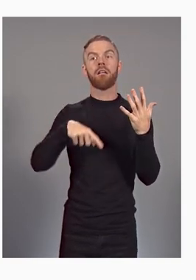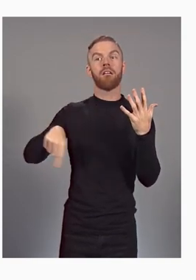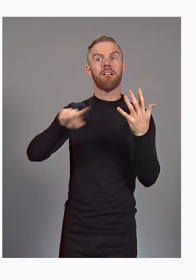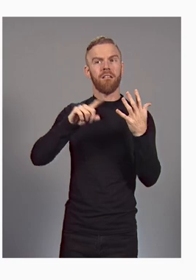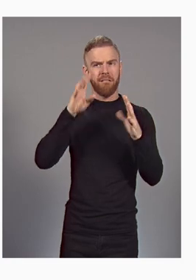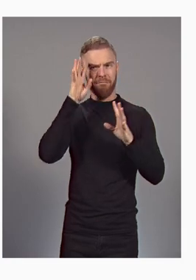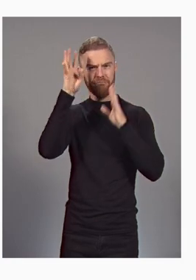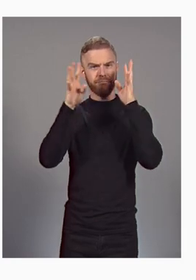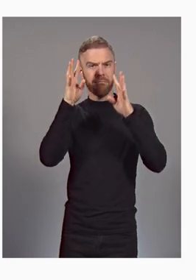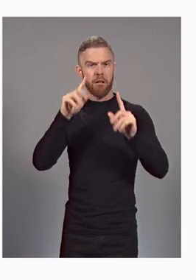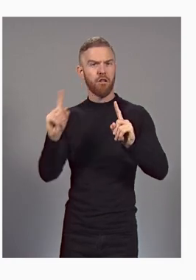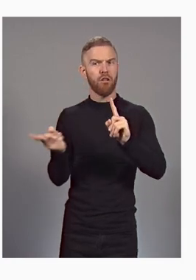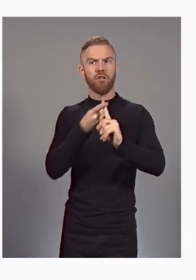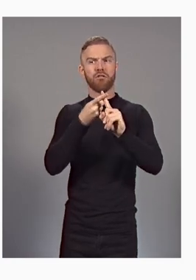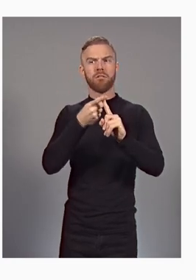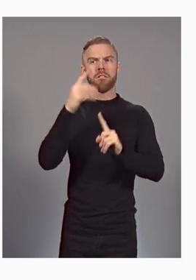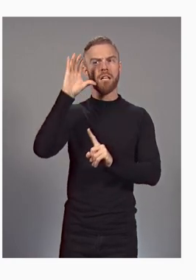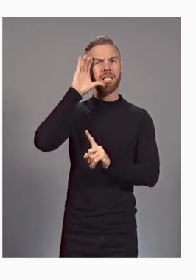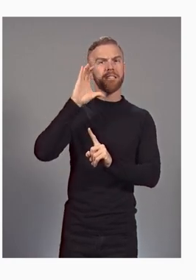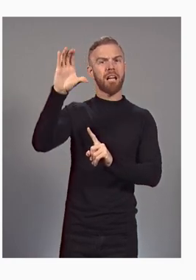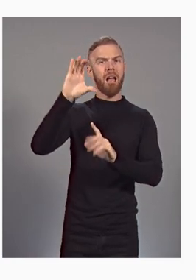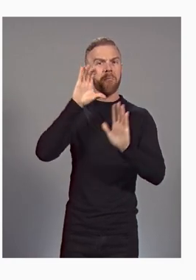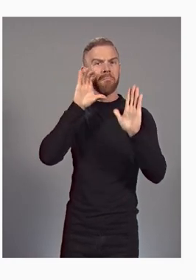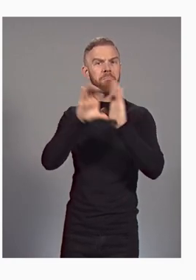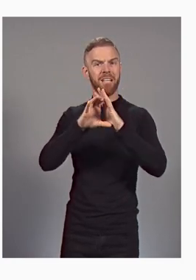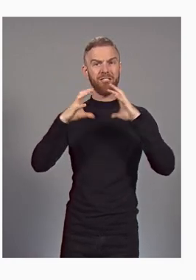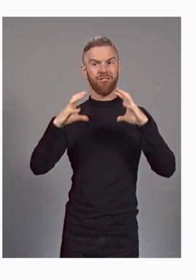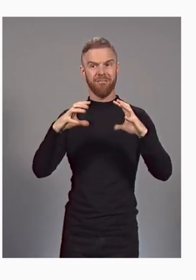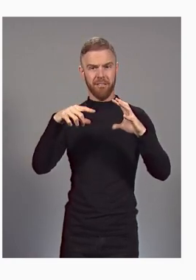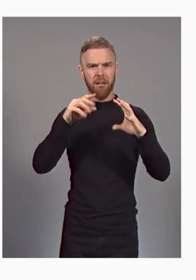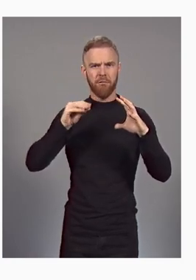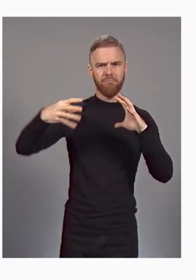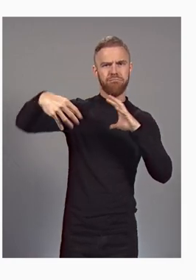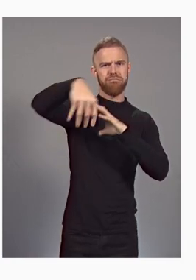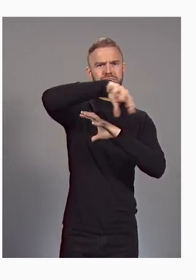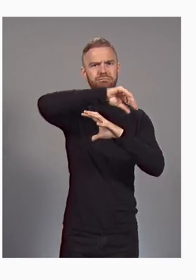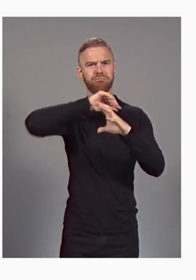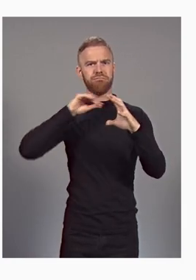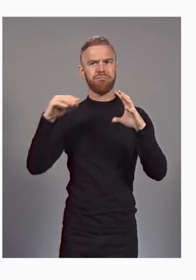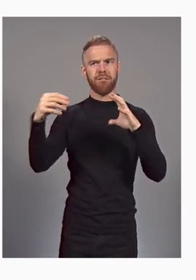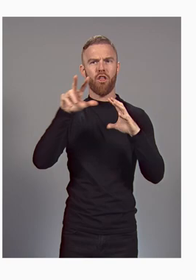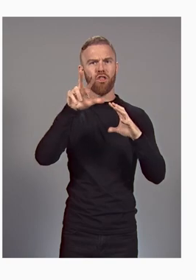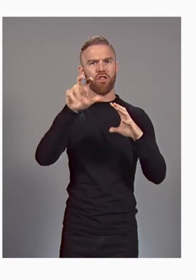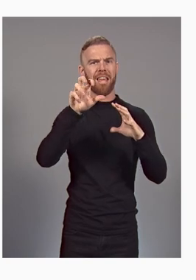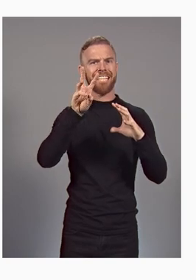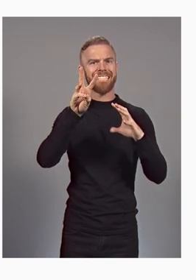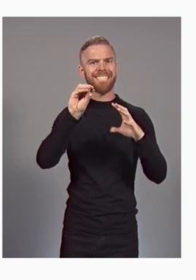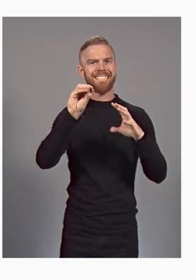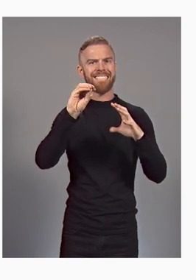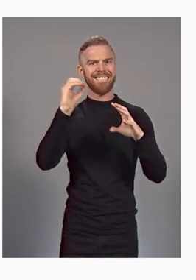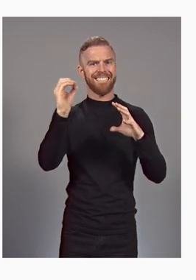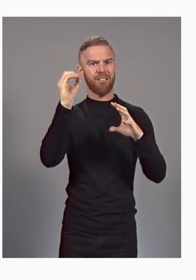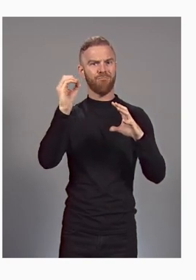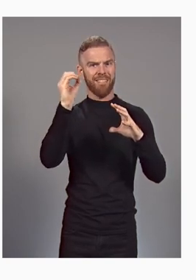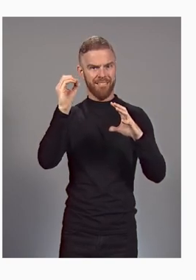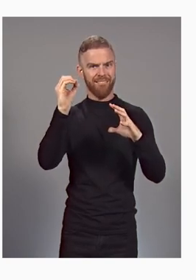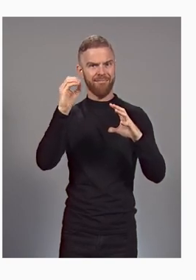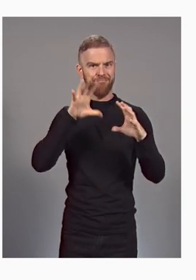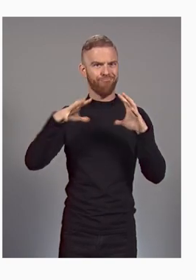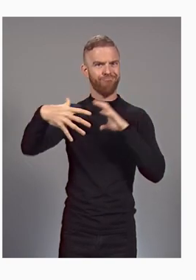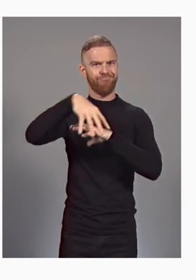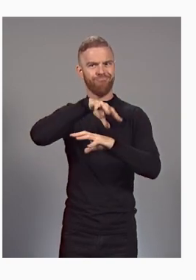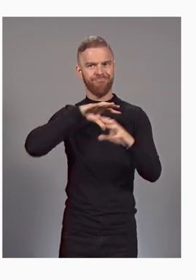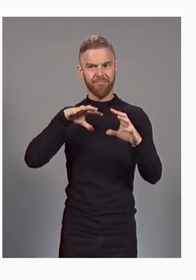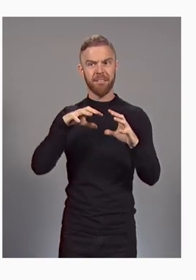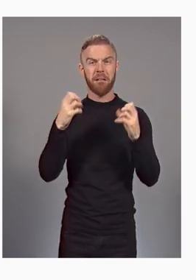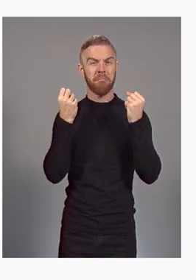view of the sun. Using AI, they combine data from three NASA satellites, making it possible to